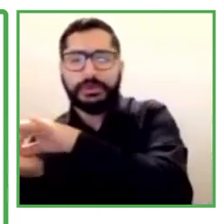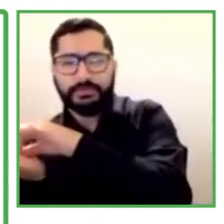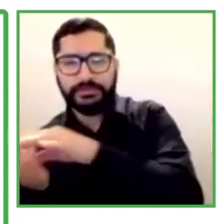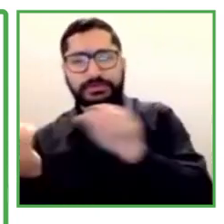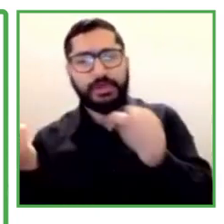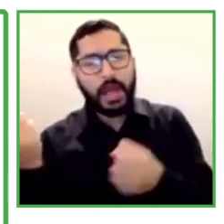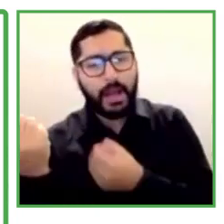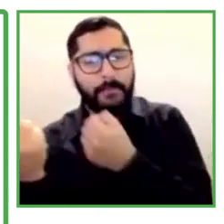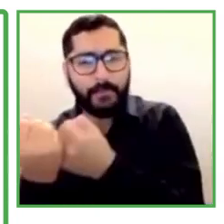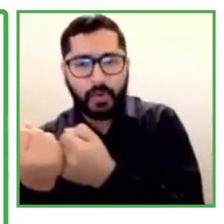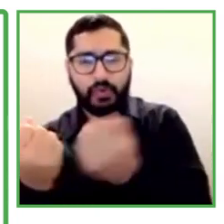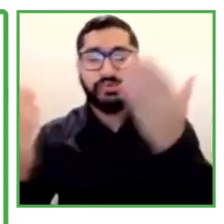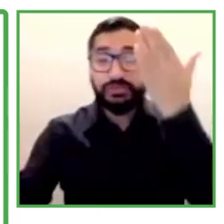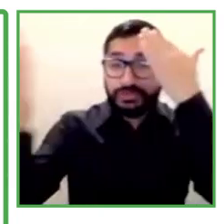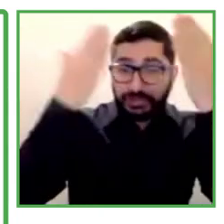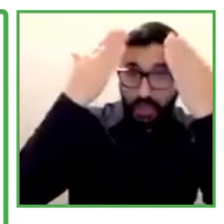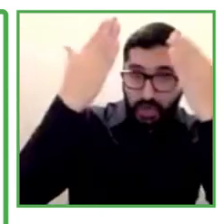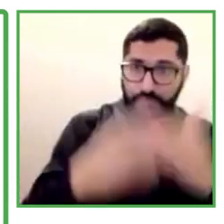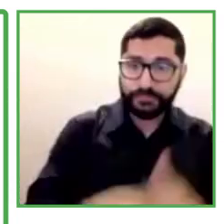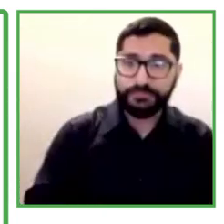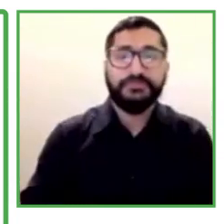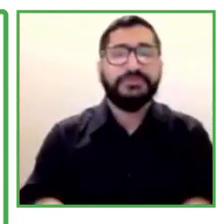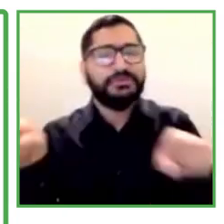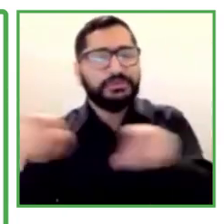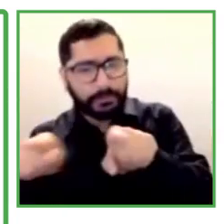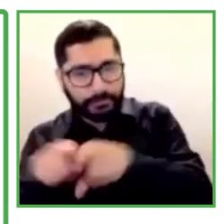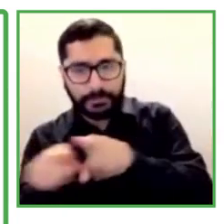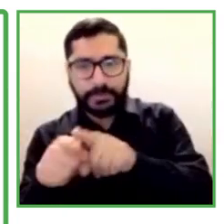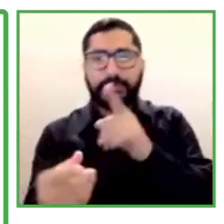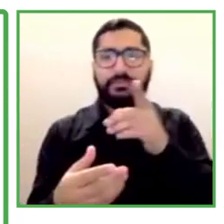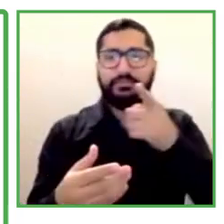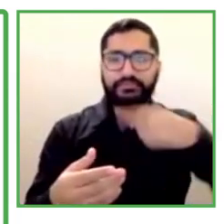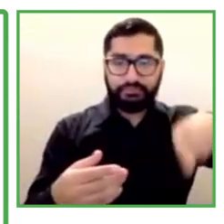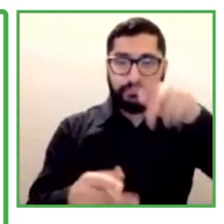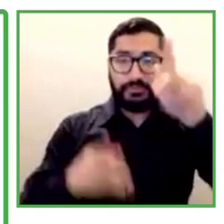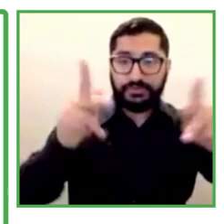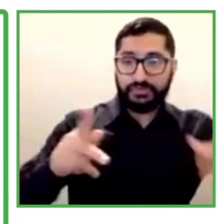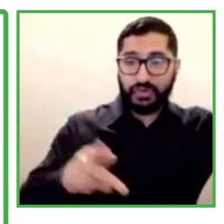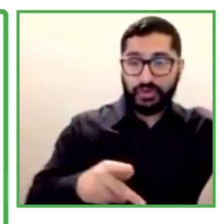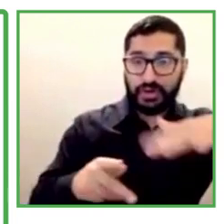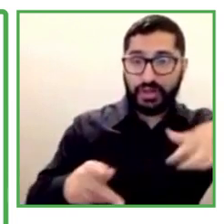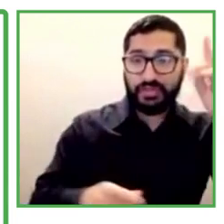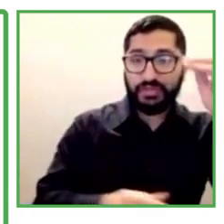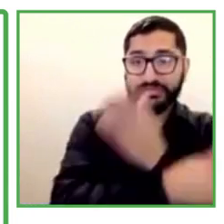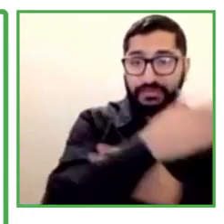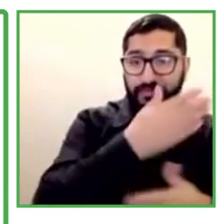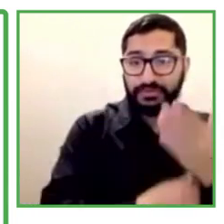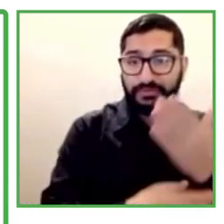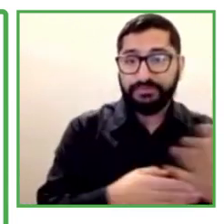mental support, psychological support, and also for support for people with disabilities.